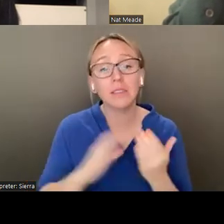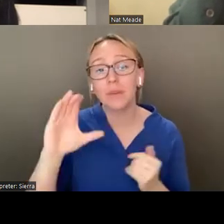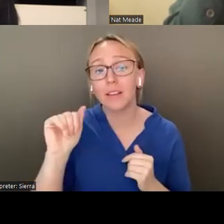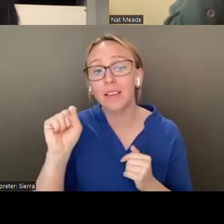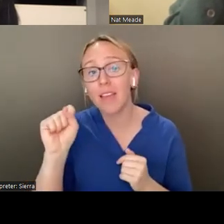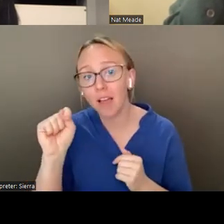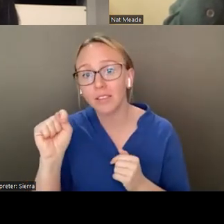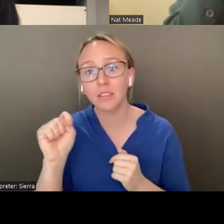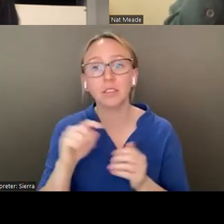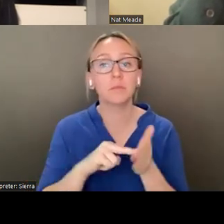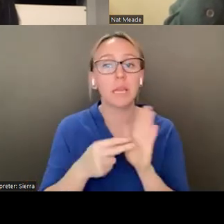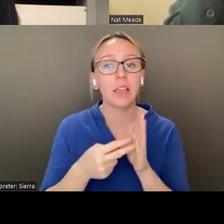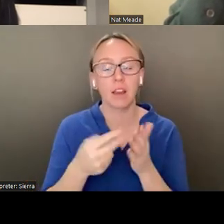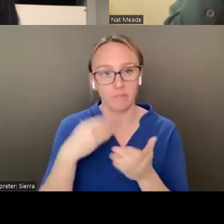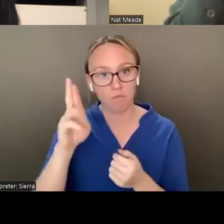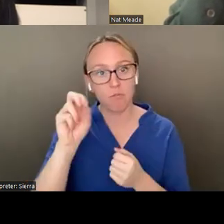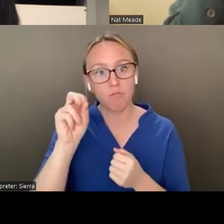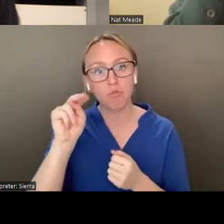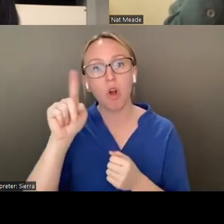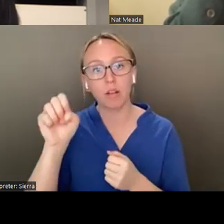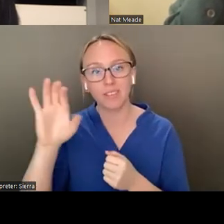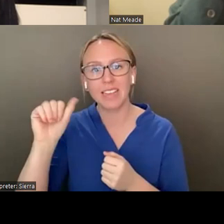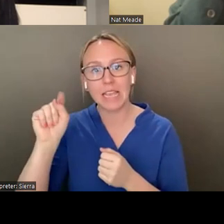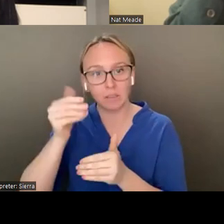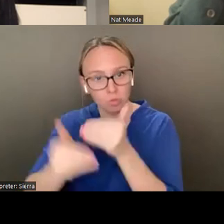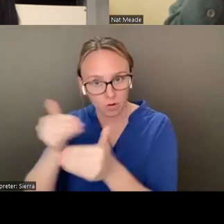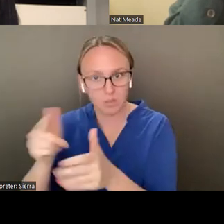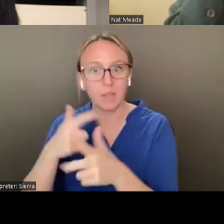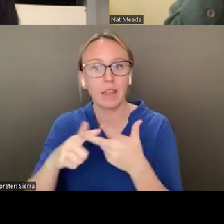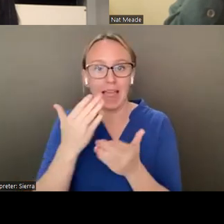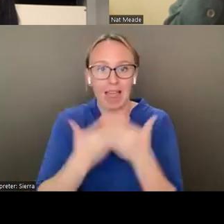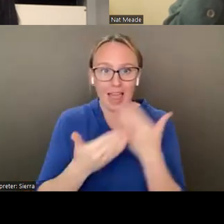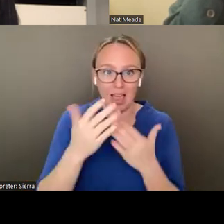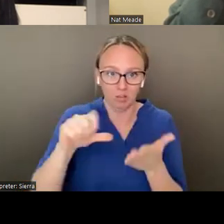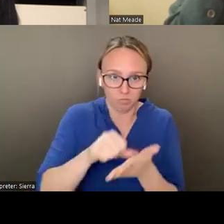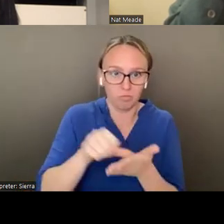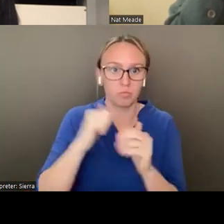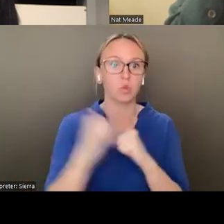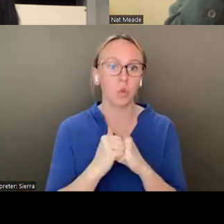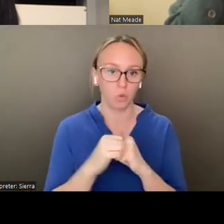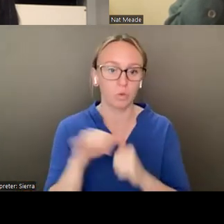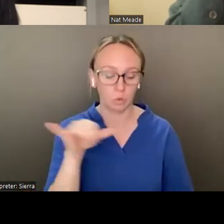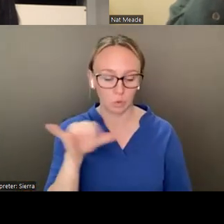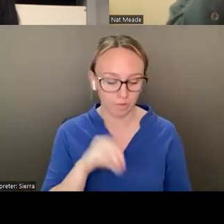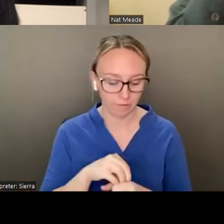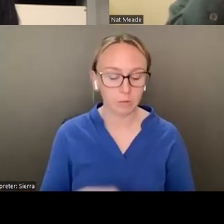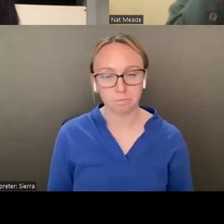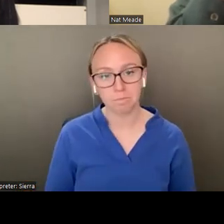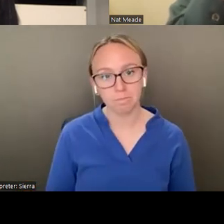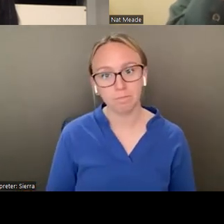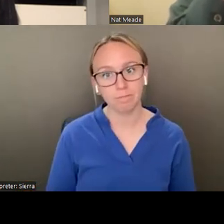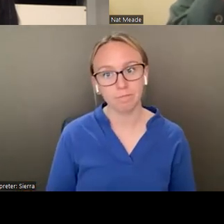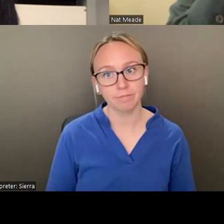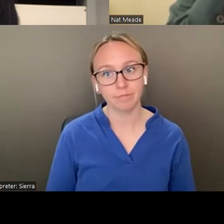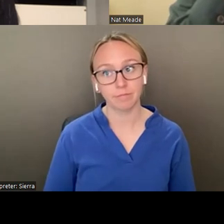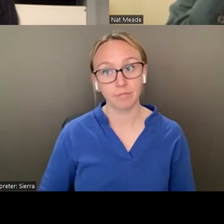some bronze casting and then a hand carved stone element as well. So in my work,